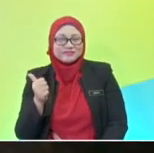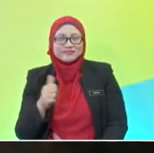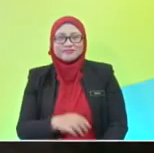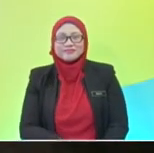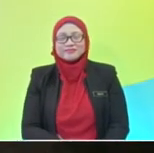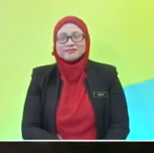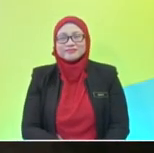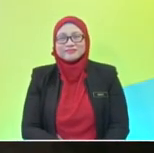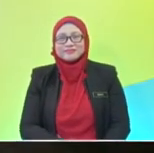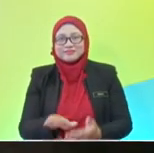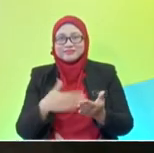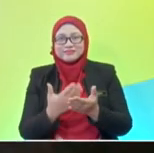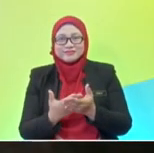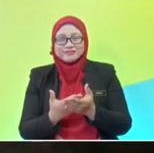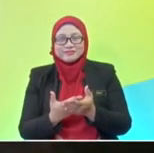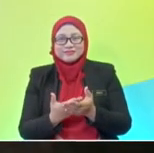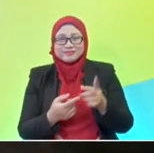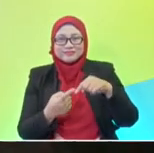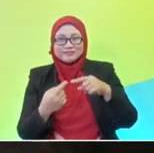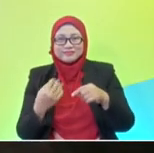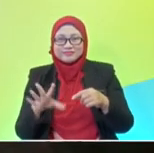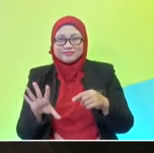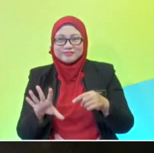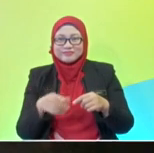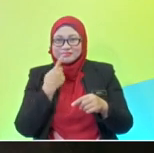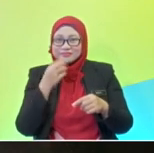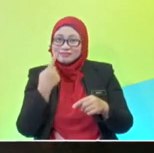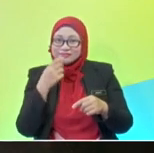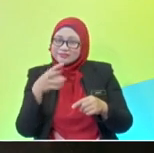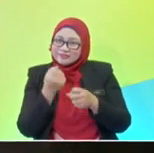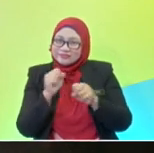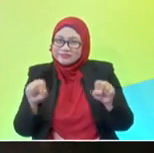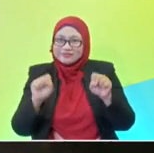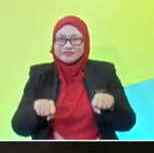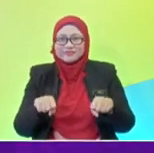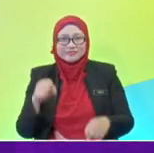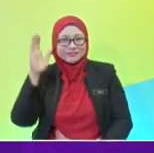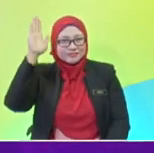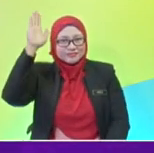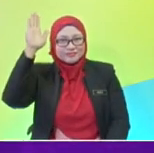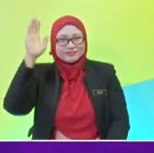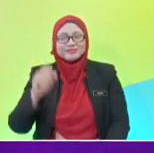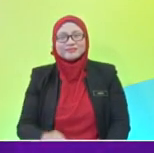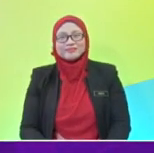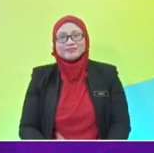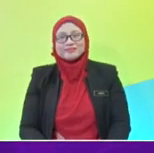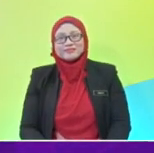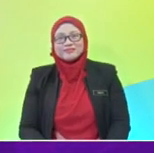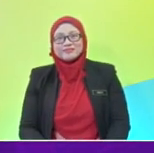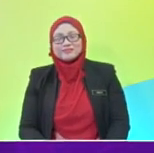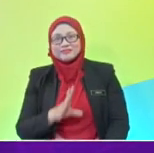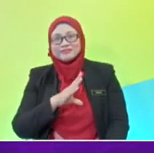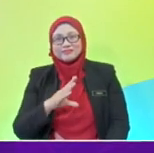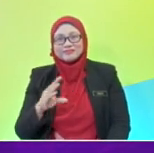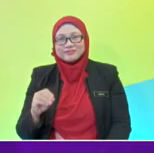they have completed their lyrics, perhaps you can raise your hand, okay? Yeah. we'll hear the song from you. Okay, in the